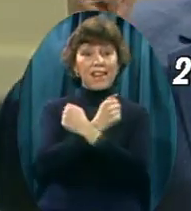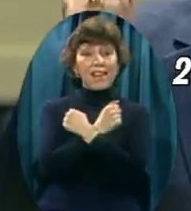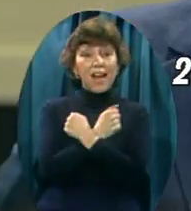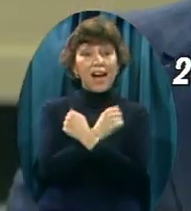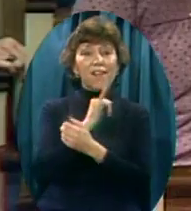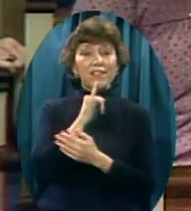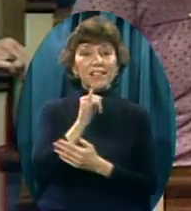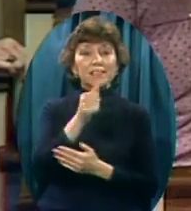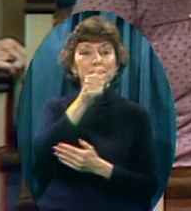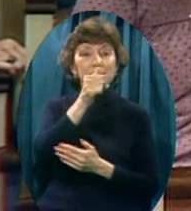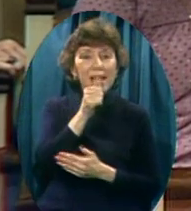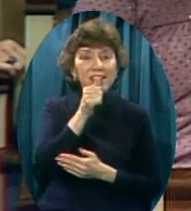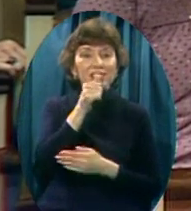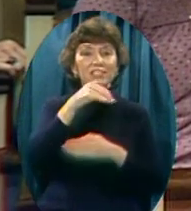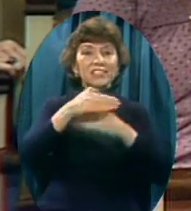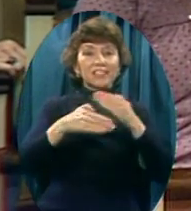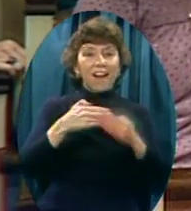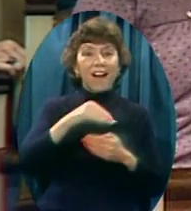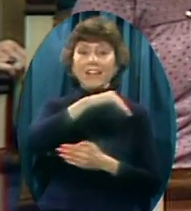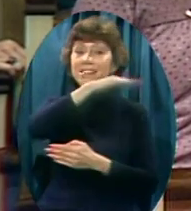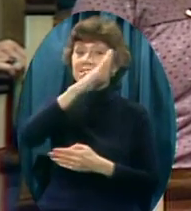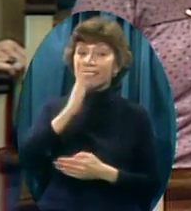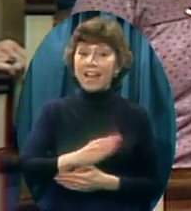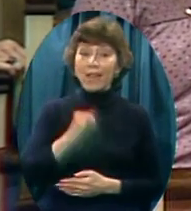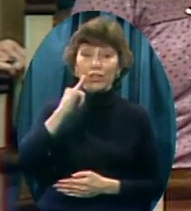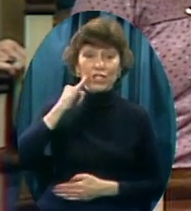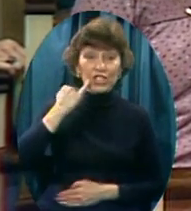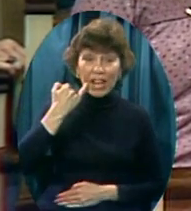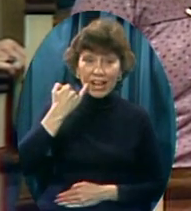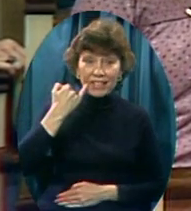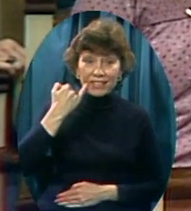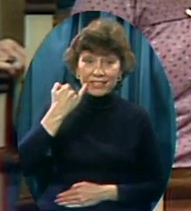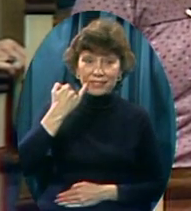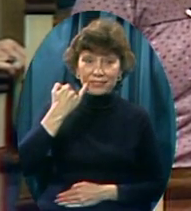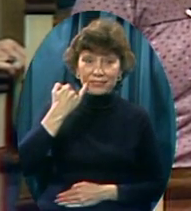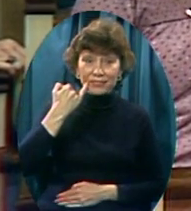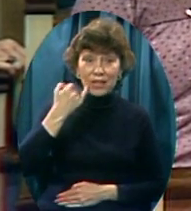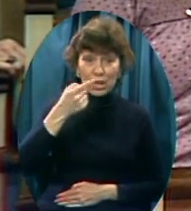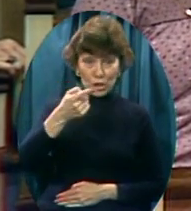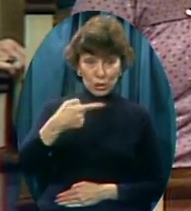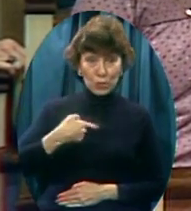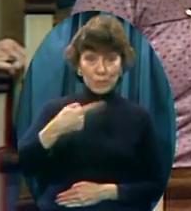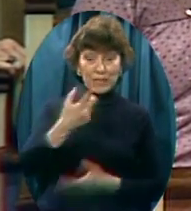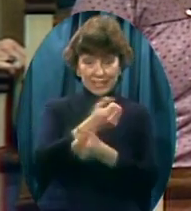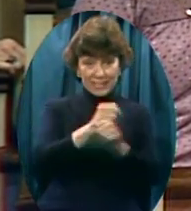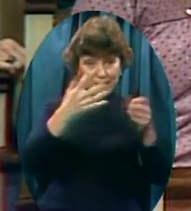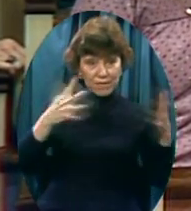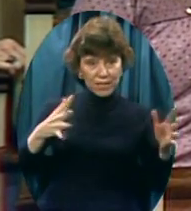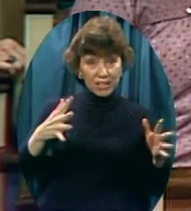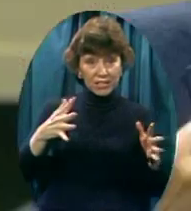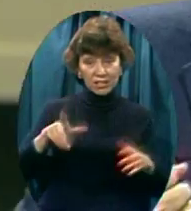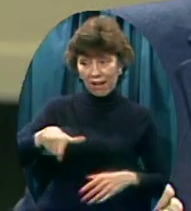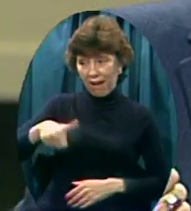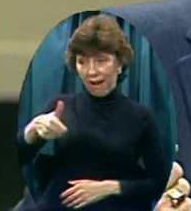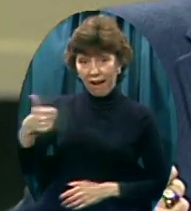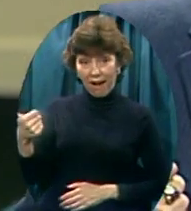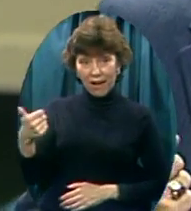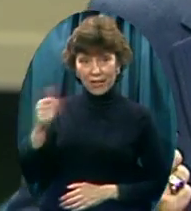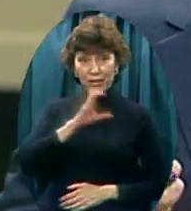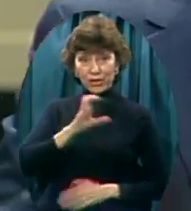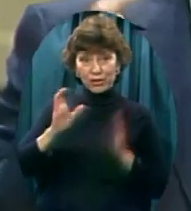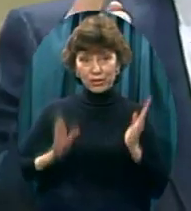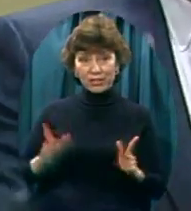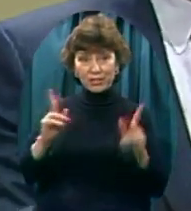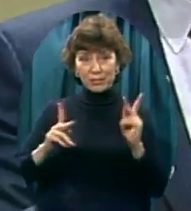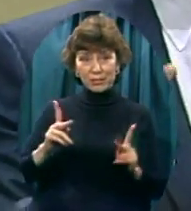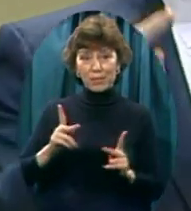never jealous Do you get that In relation to other saints If you have this love of God In your heart You're